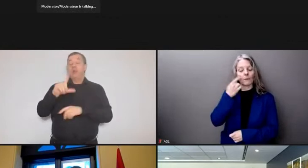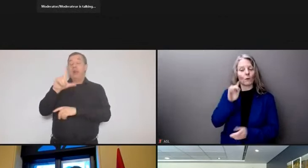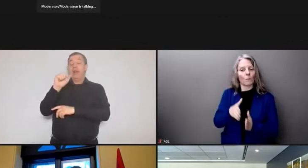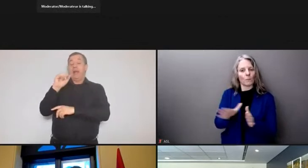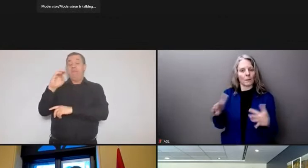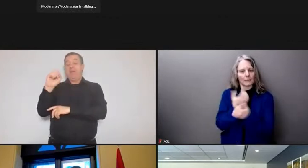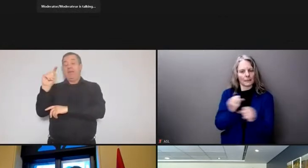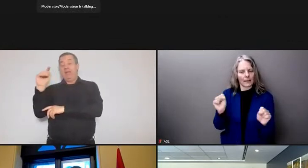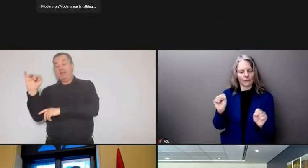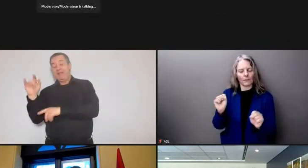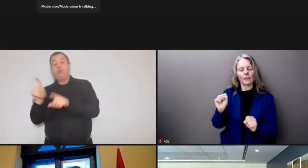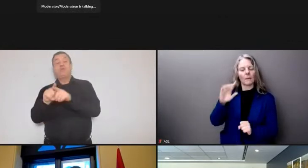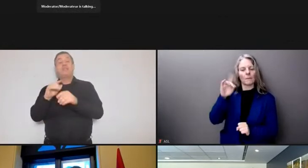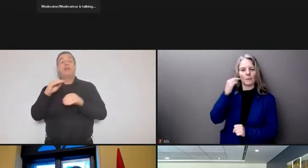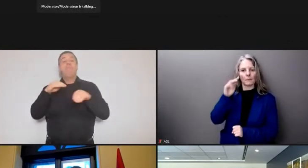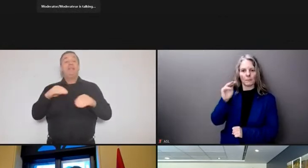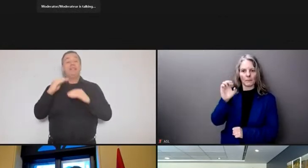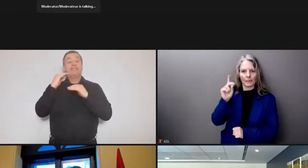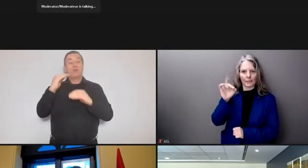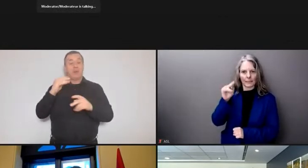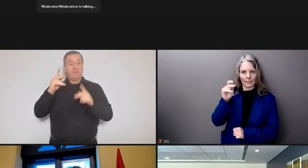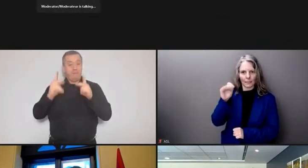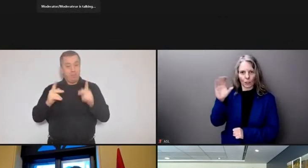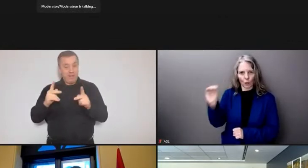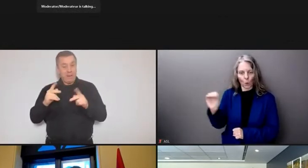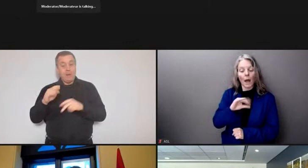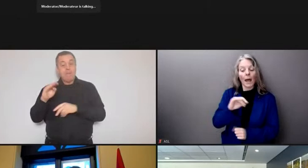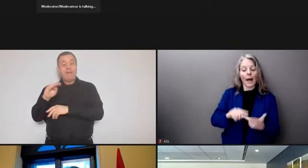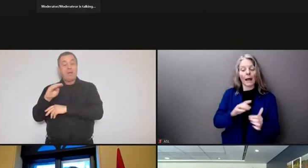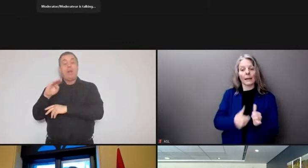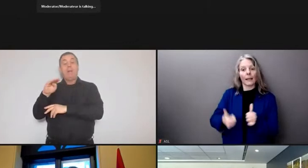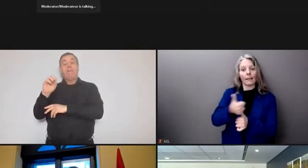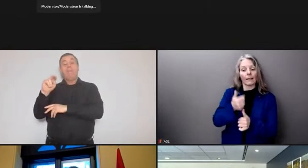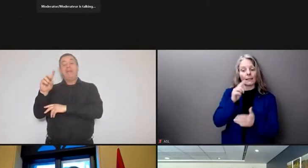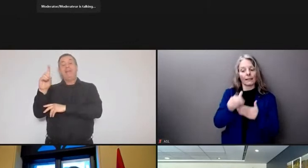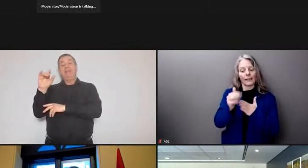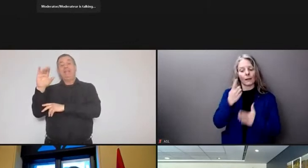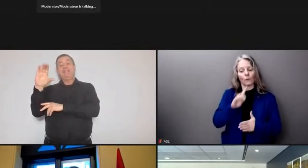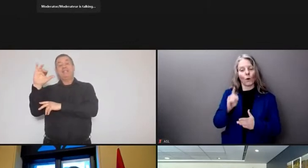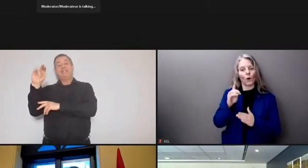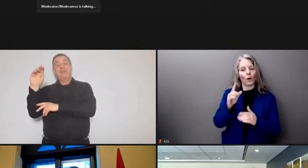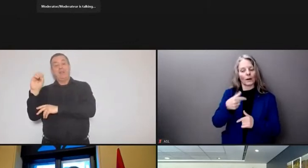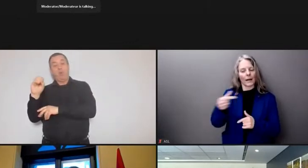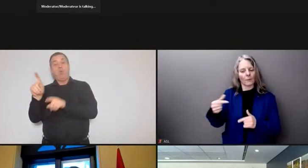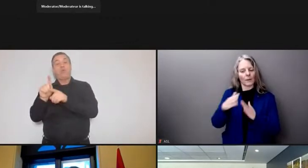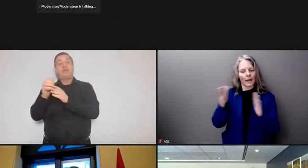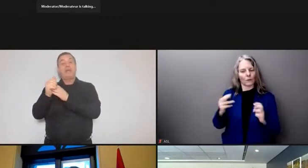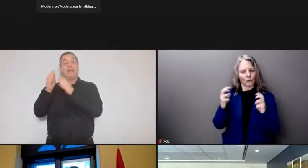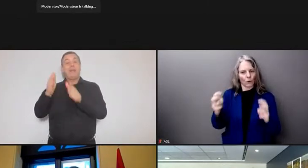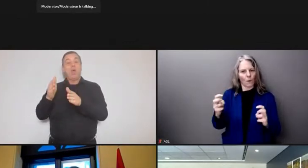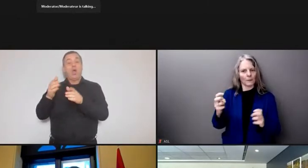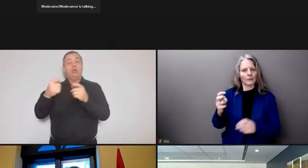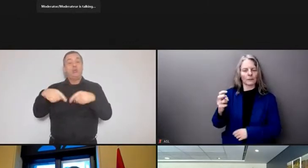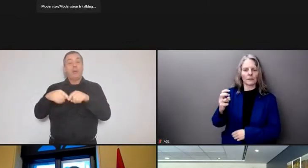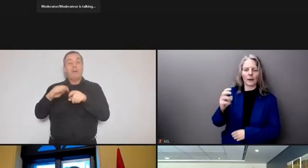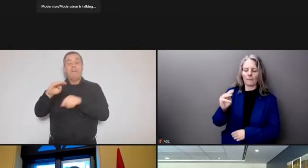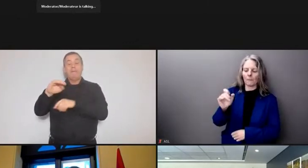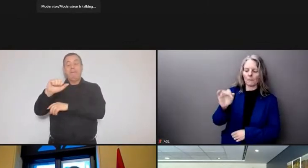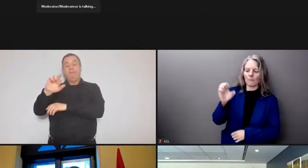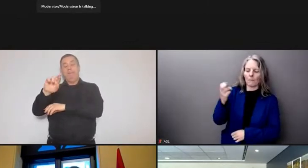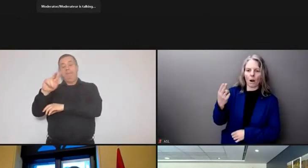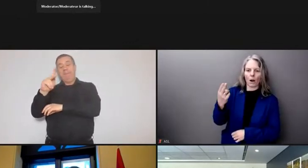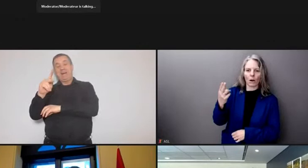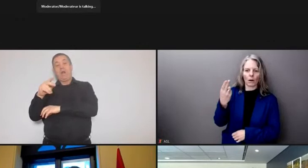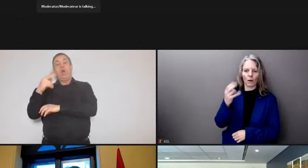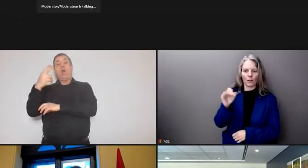uh marco mendicino and the leader of the government in the house of commons mark holland so i'll let the ministers will